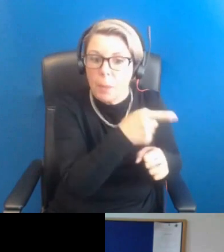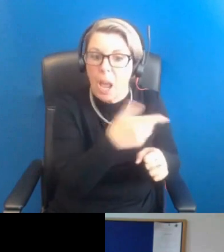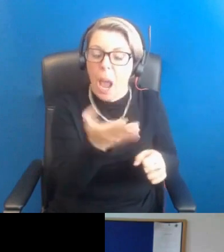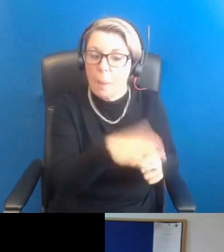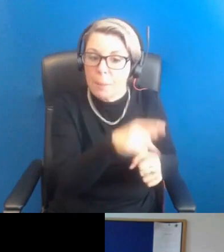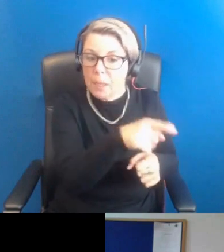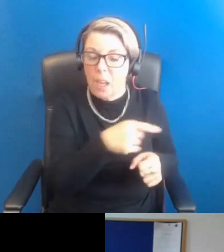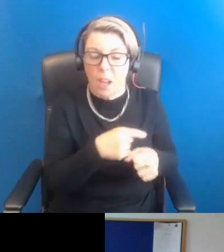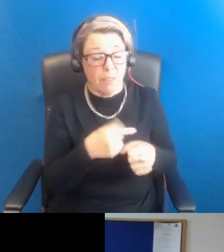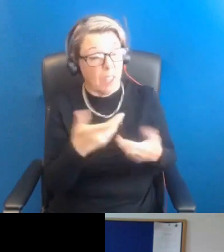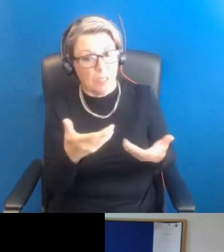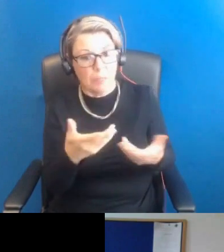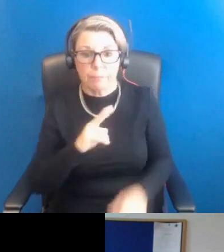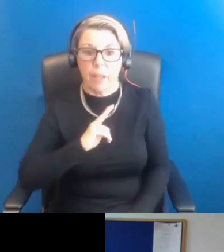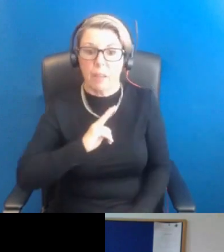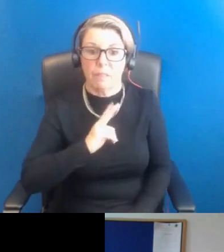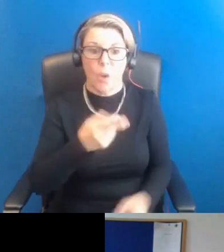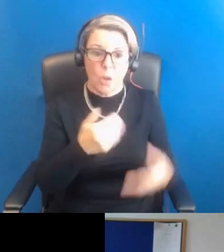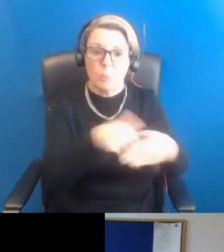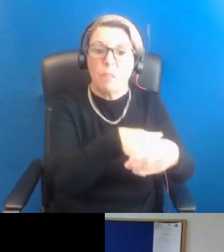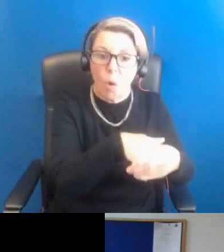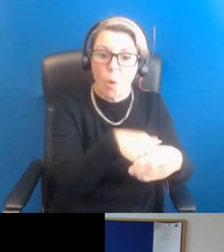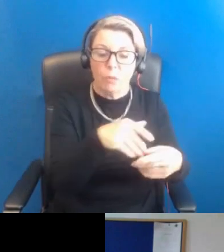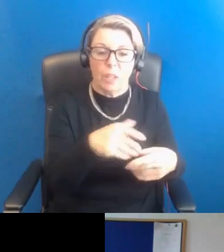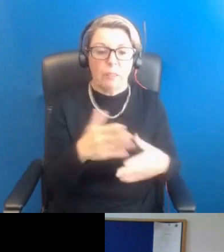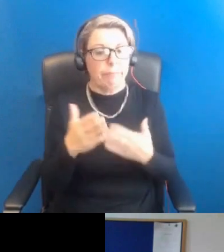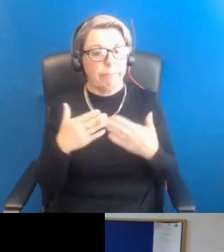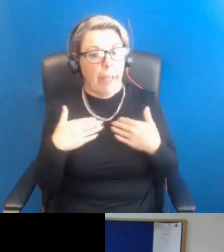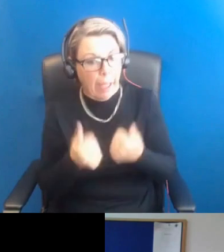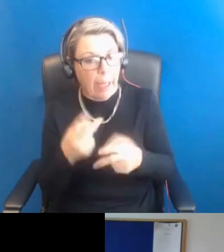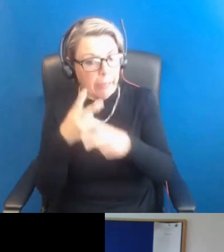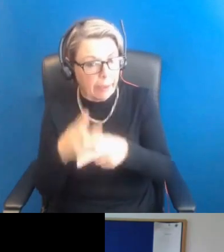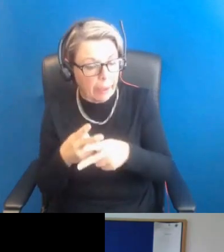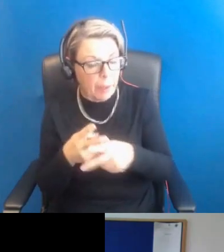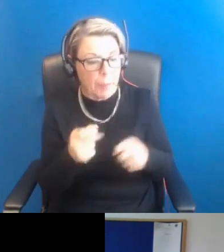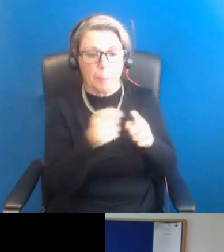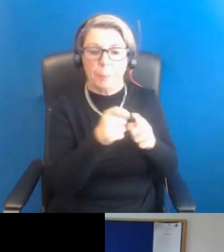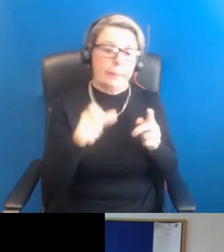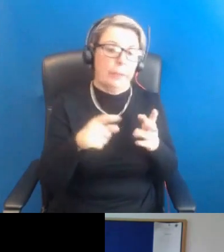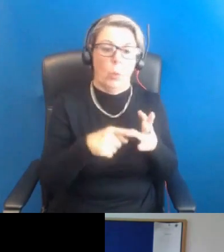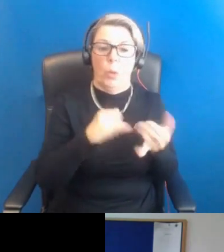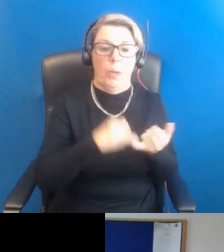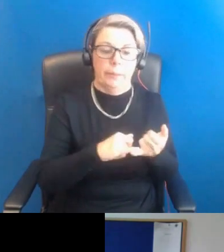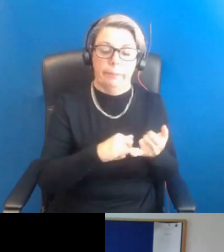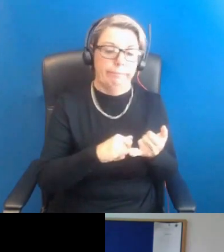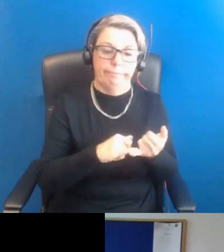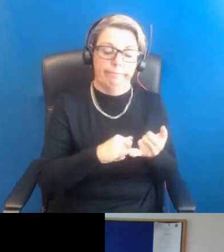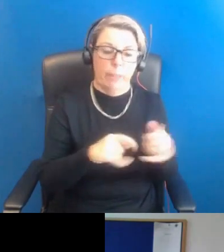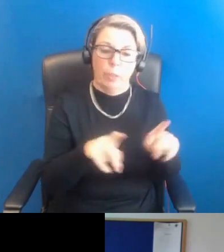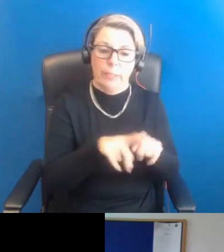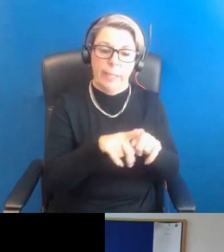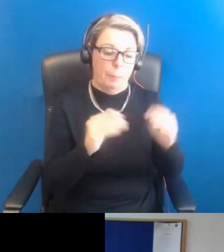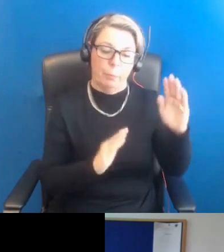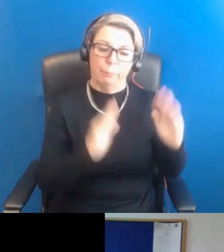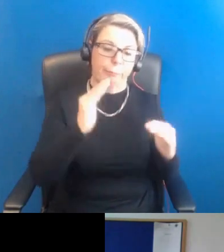a very loud voice in government and in health care. And I think women with polycystic ovarian syndrome do not have that voice.